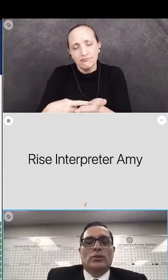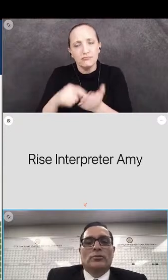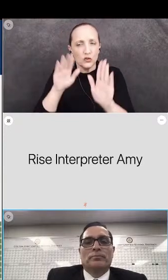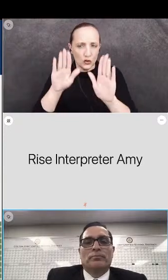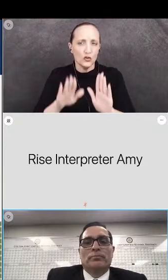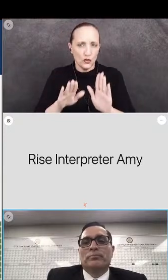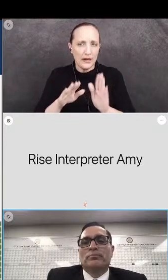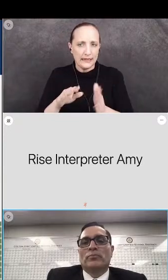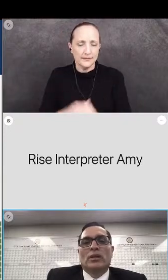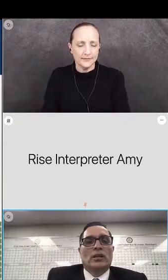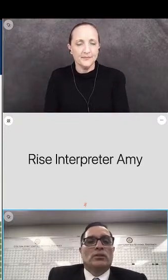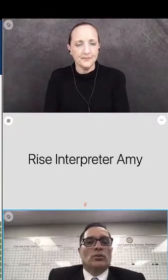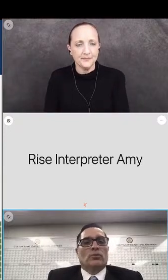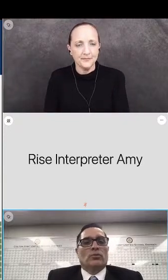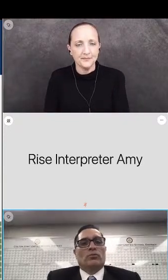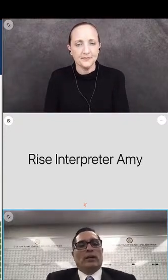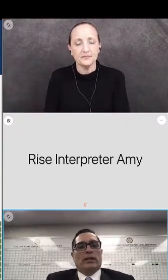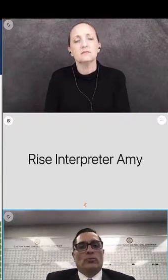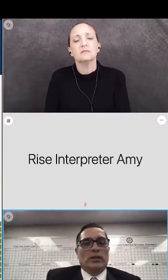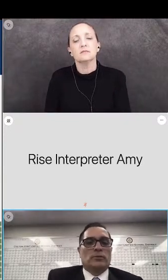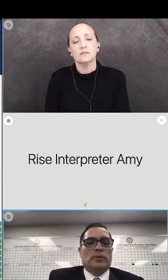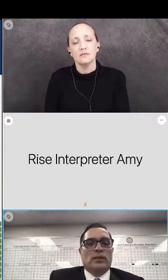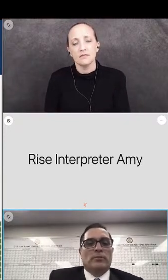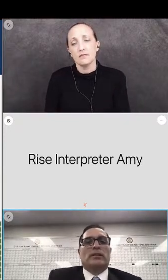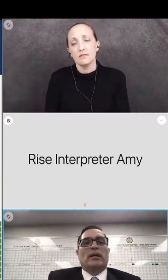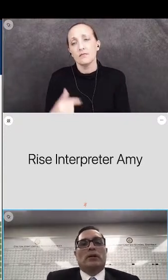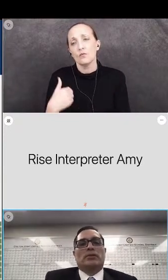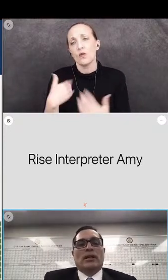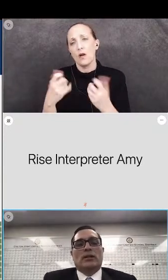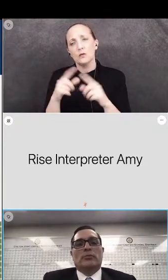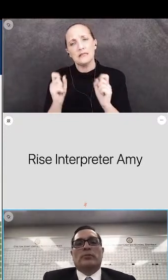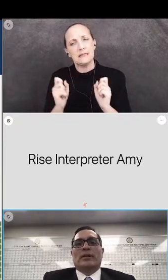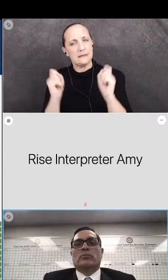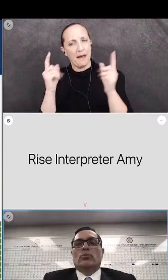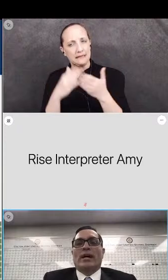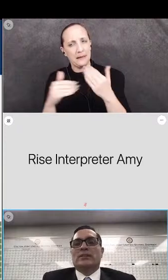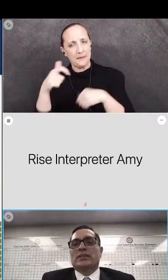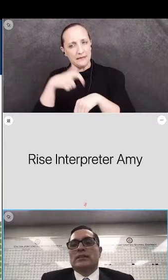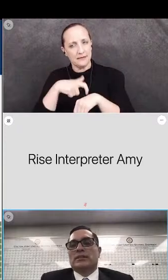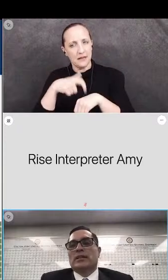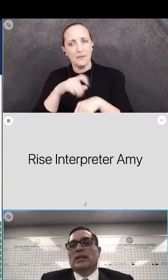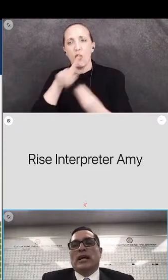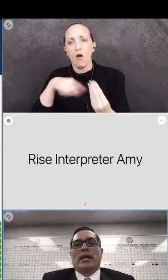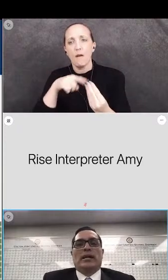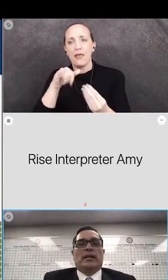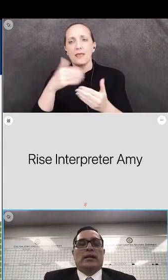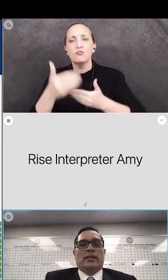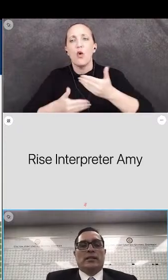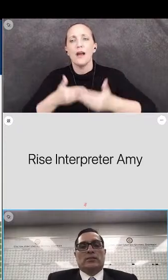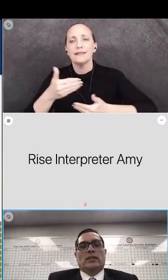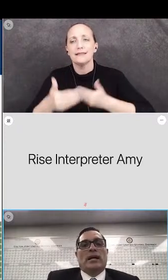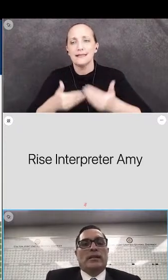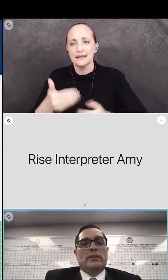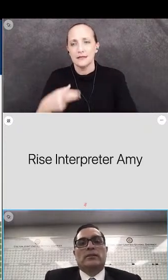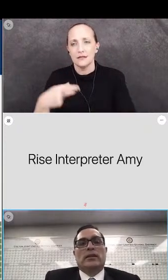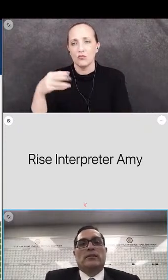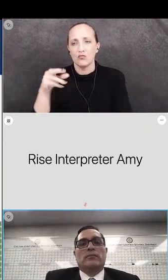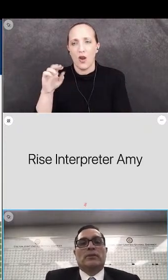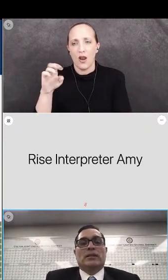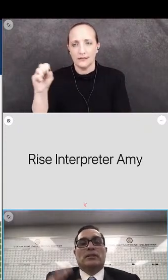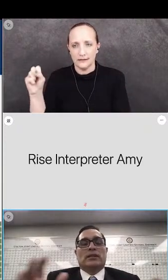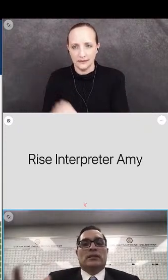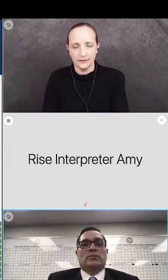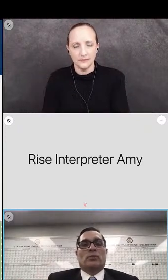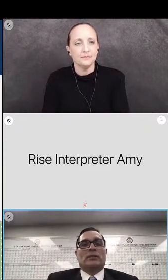Thank you. So, so what I want to spend a little bit of time on is talking a little bit about the process on this slide. And